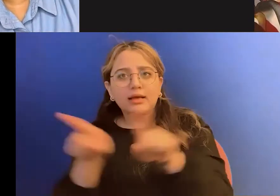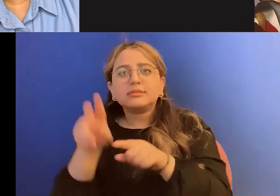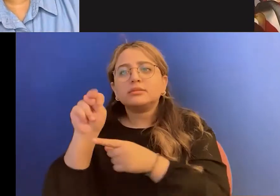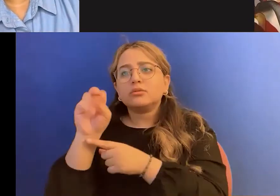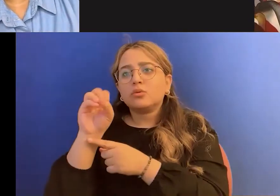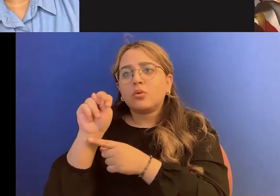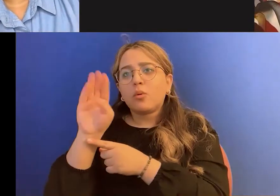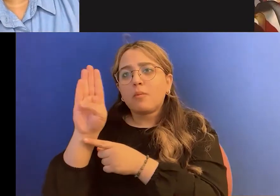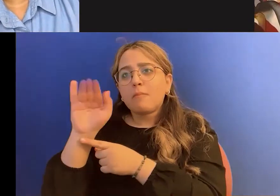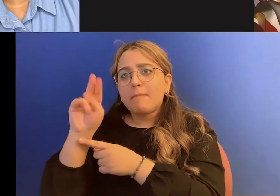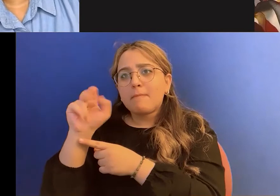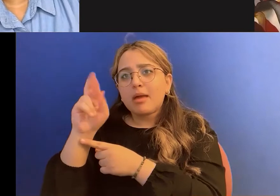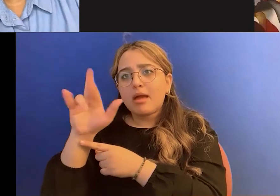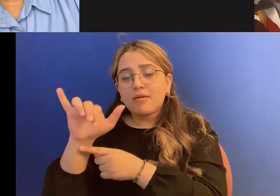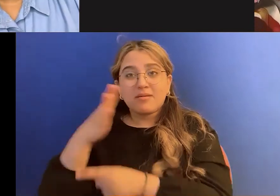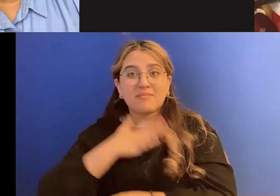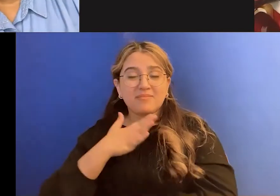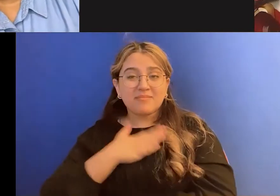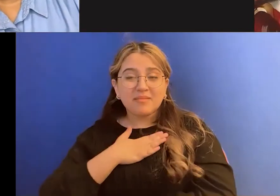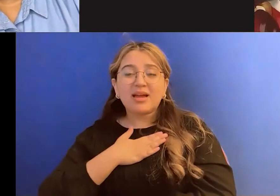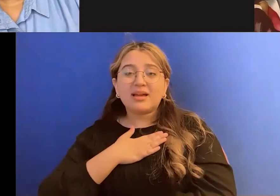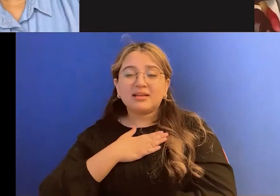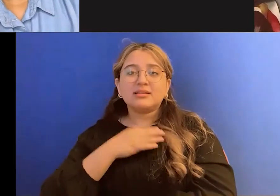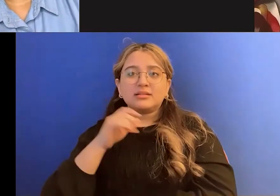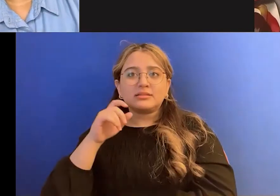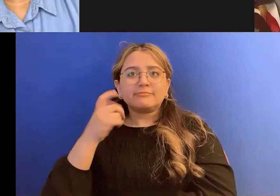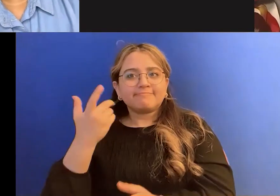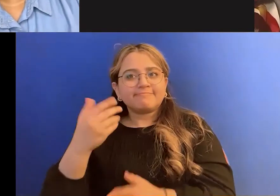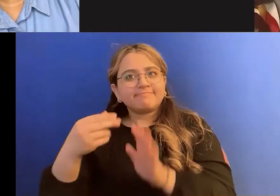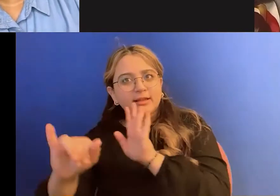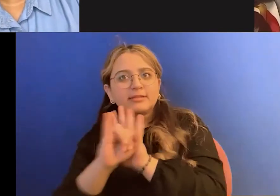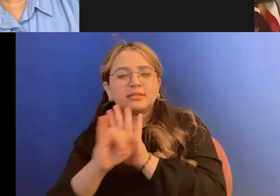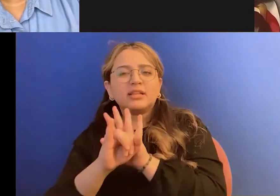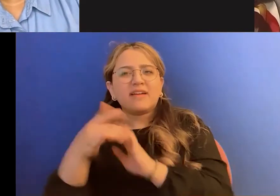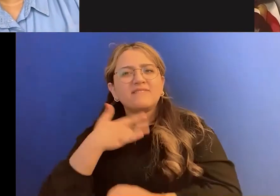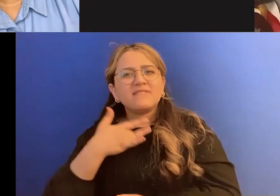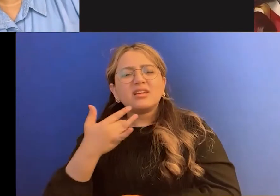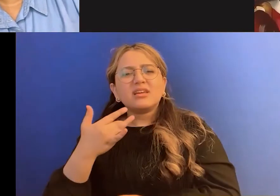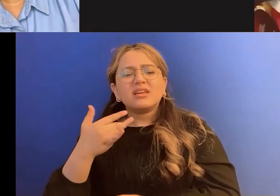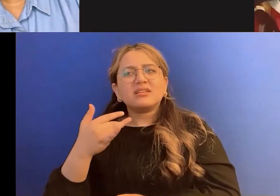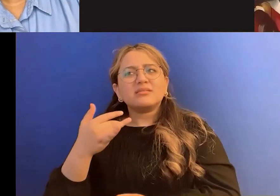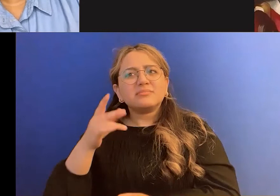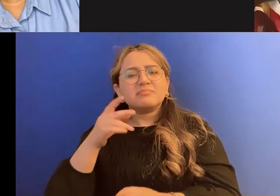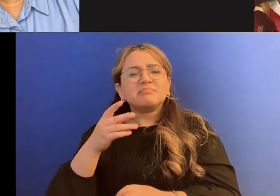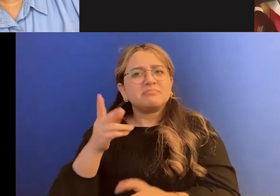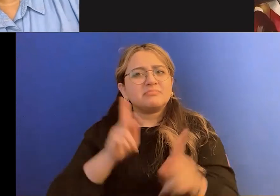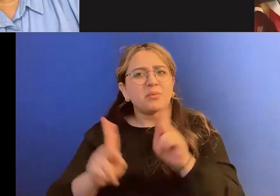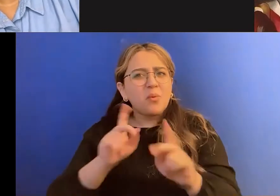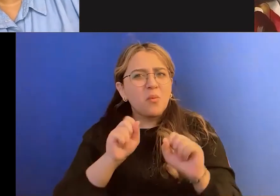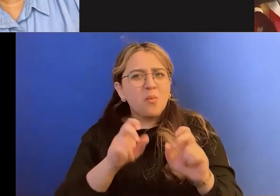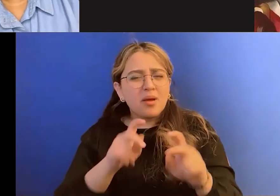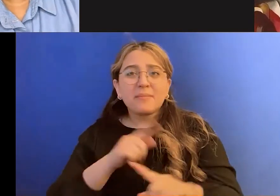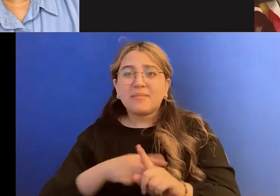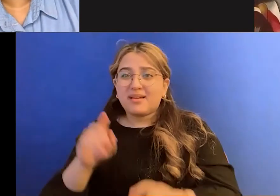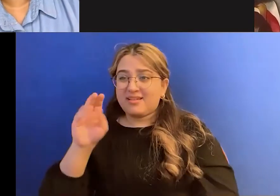like, you know, uh, people were sort of okay with, but, um, my non-binariness, I really ruffled a lot of